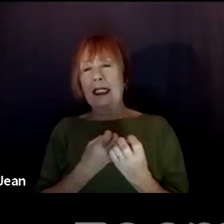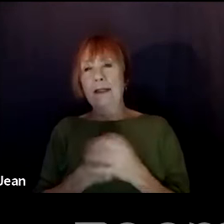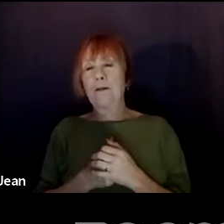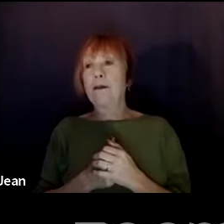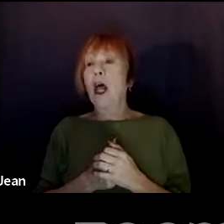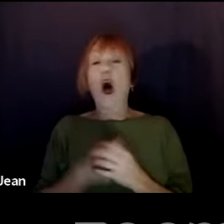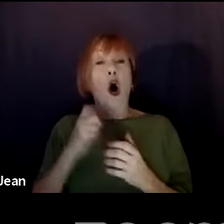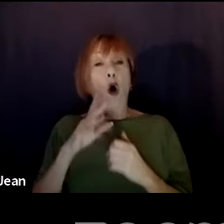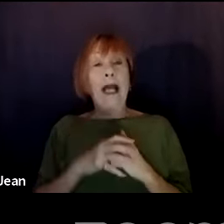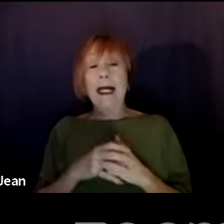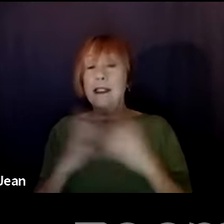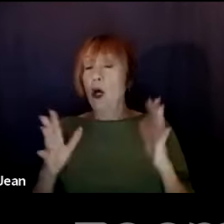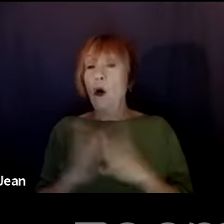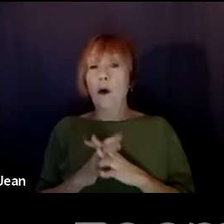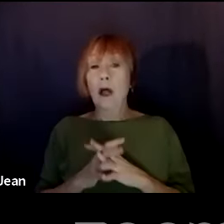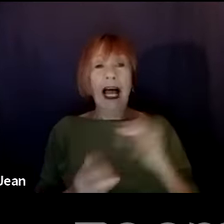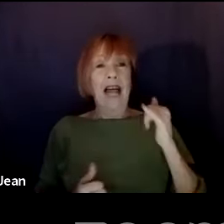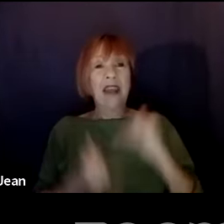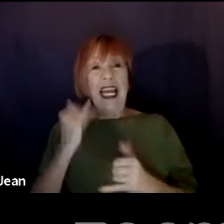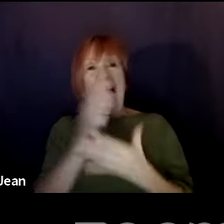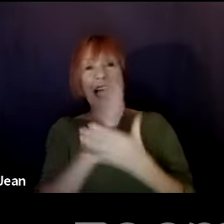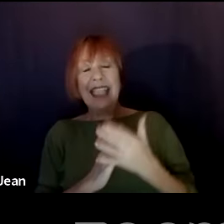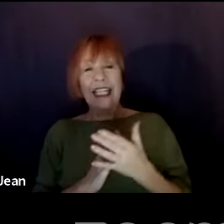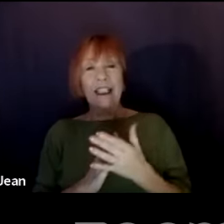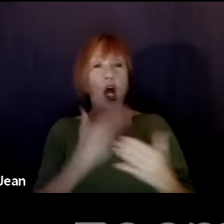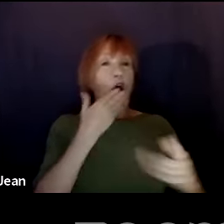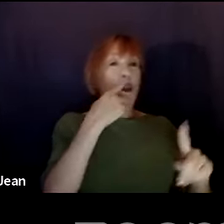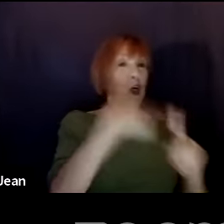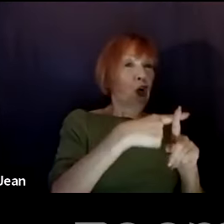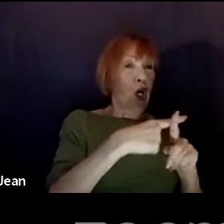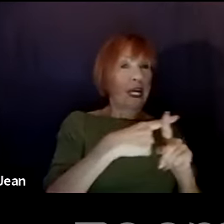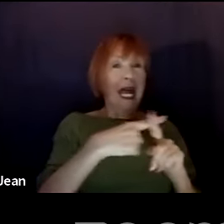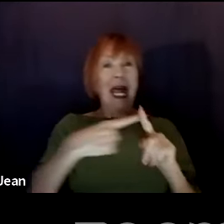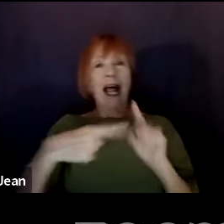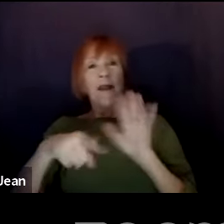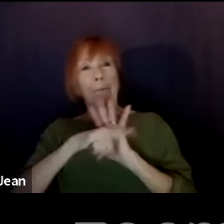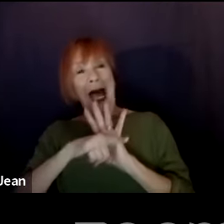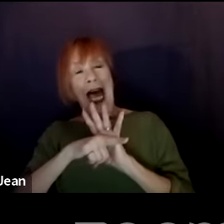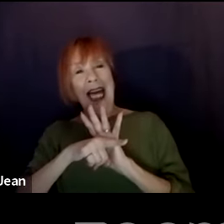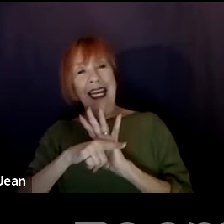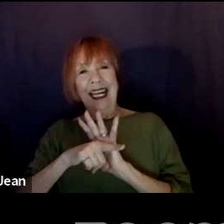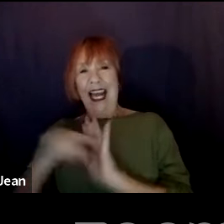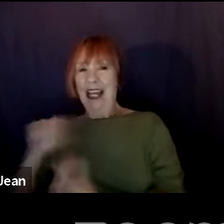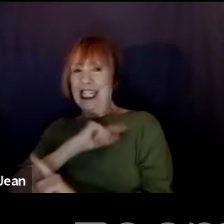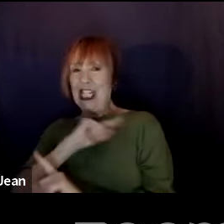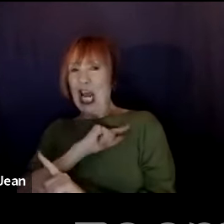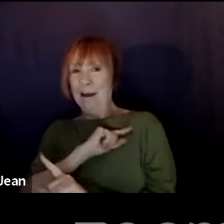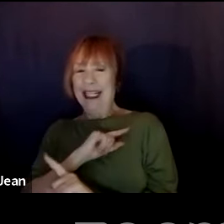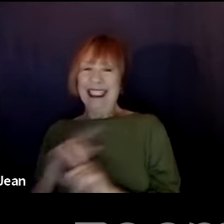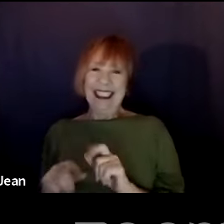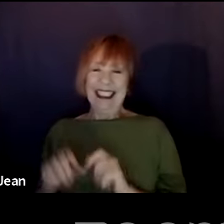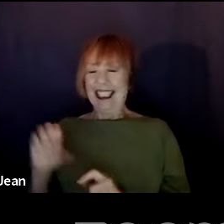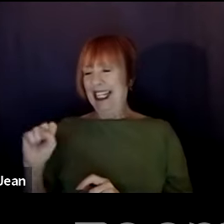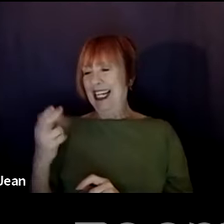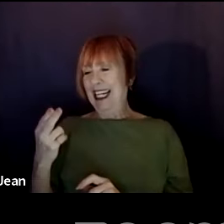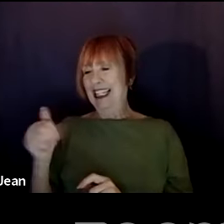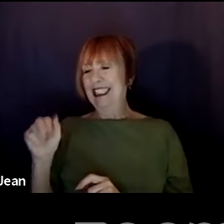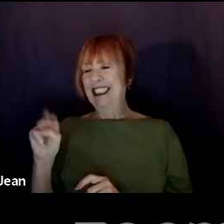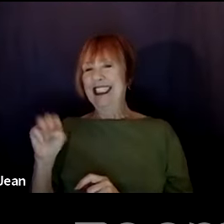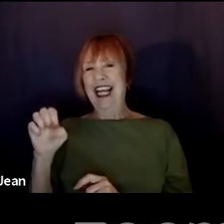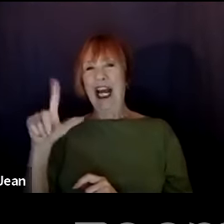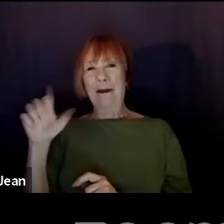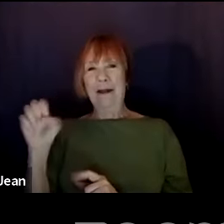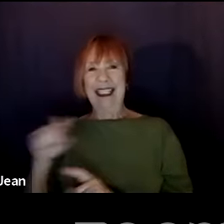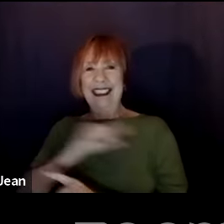hustle into our last segment, the good, the bad, and the shameless. And the good is, do something good. Suggest a good learning